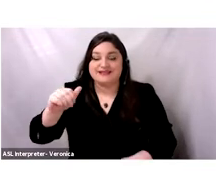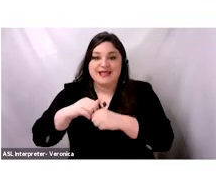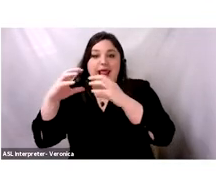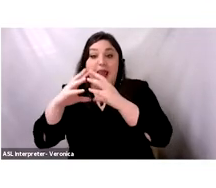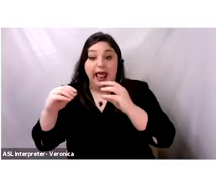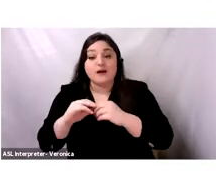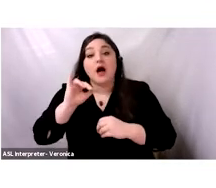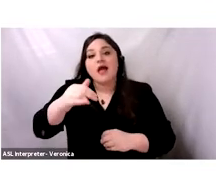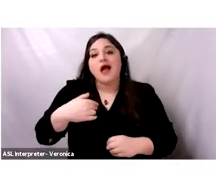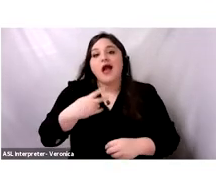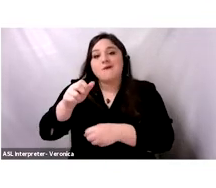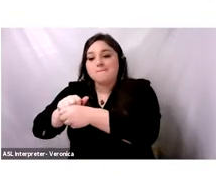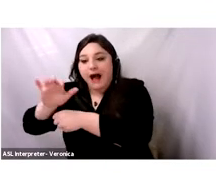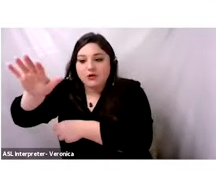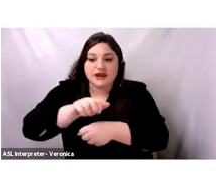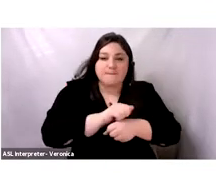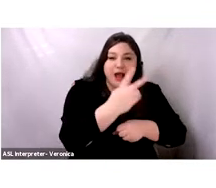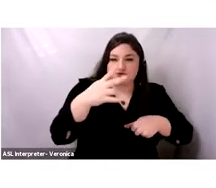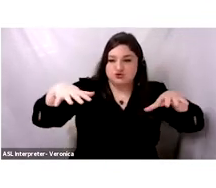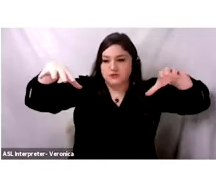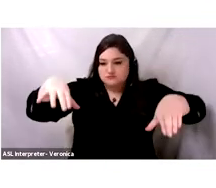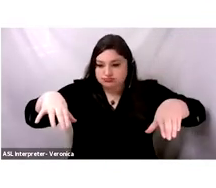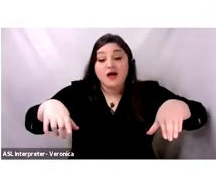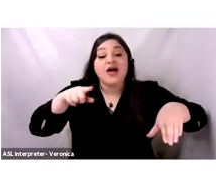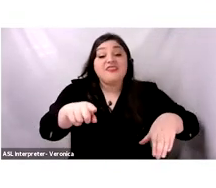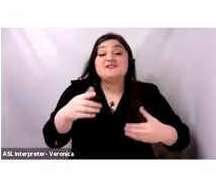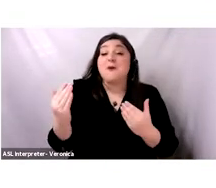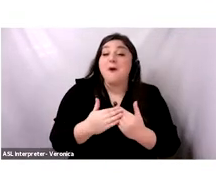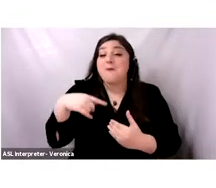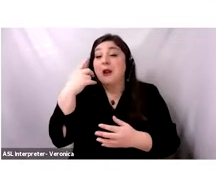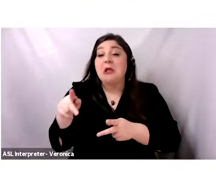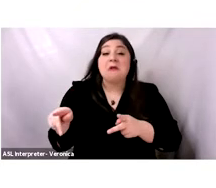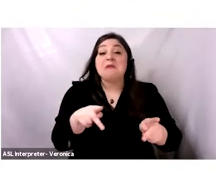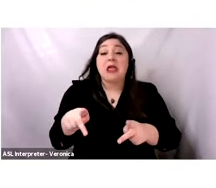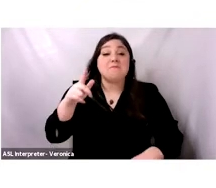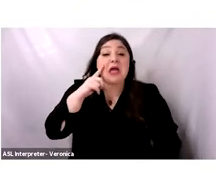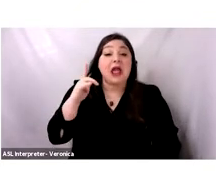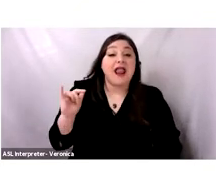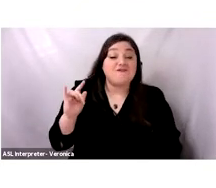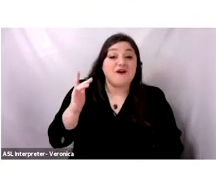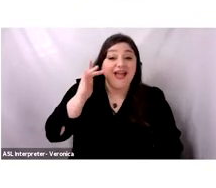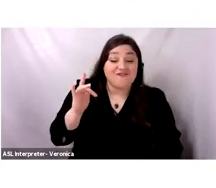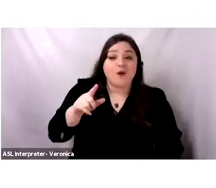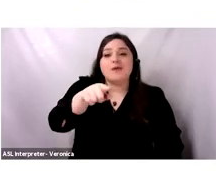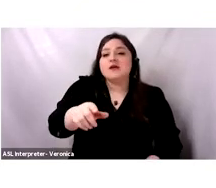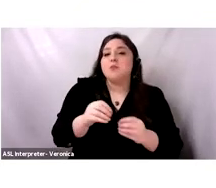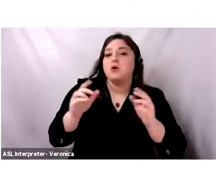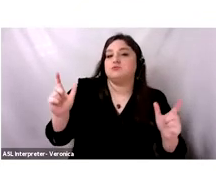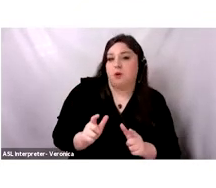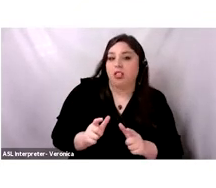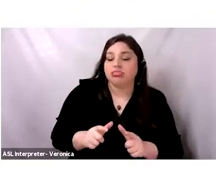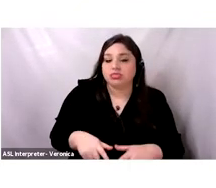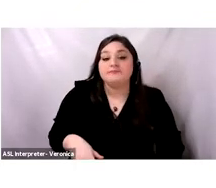mountain ranges. It looks a bit like California, but on a very smaller scale. And you have a very fertile plain, the